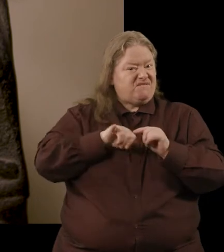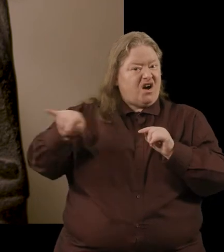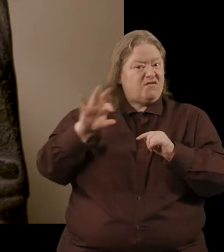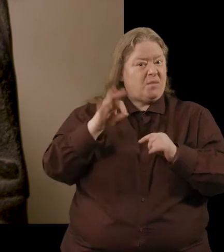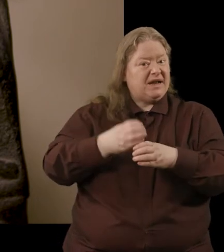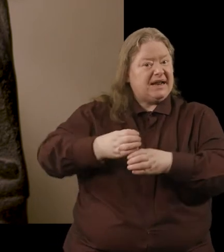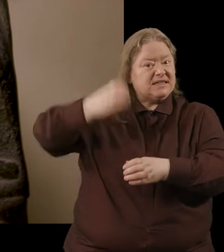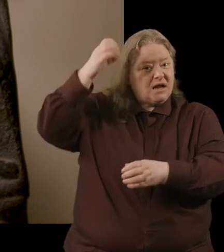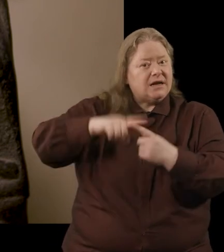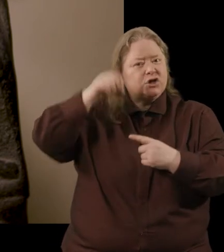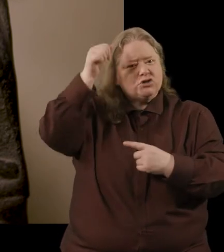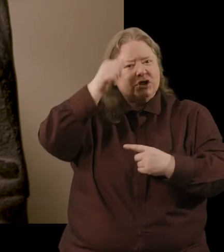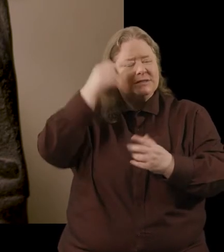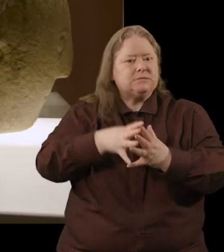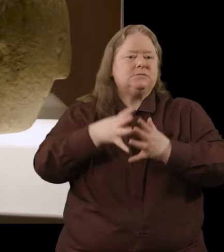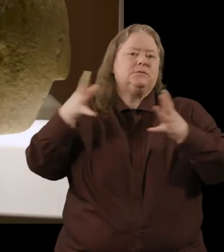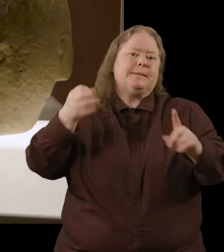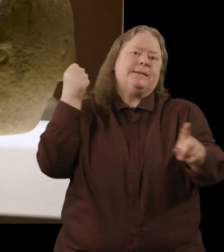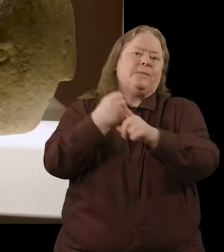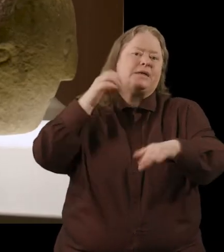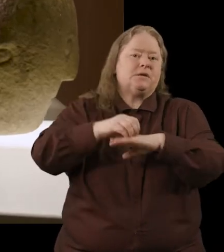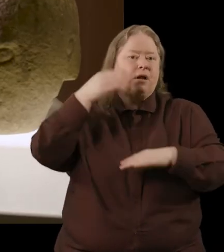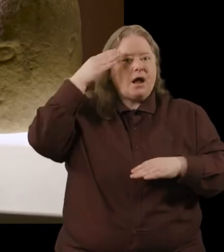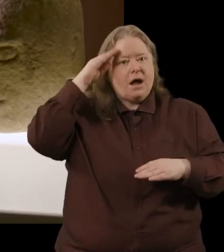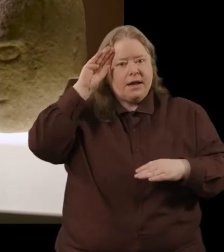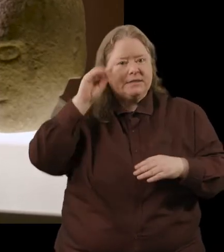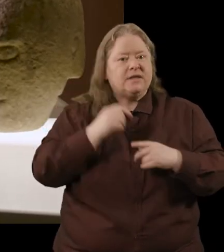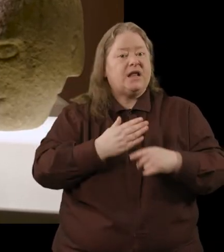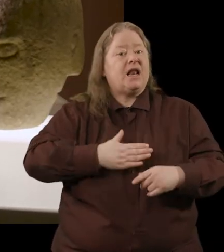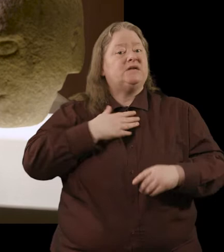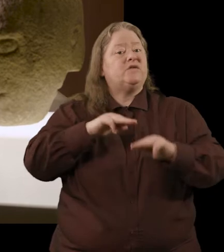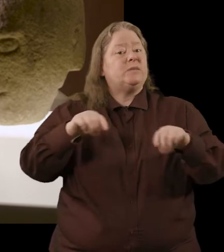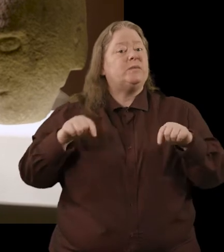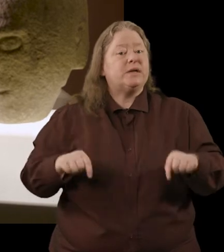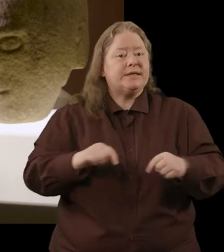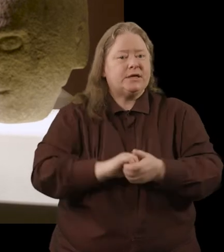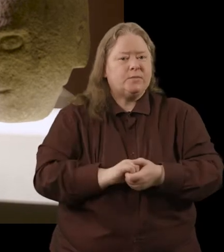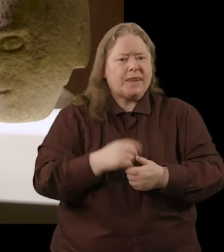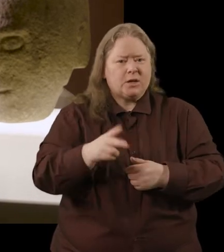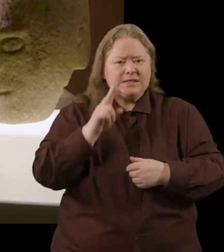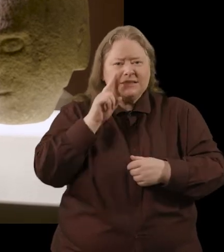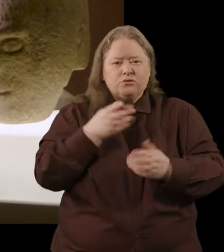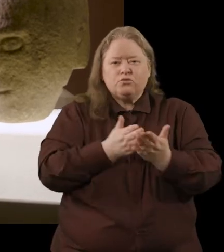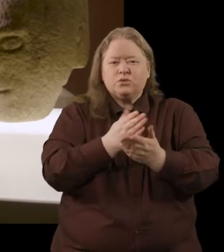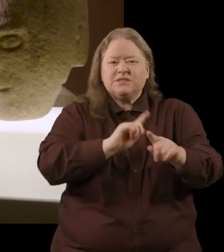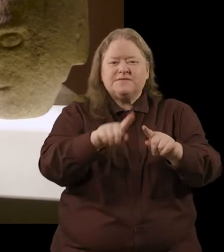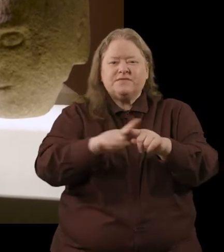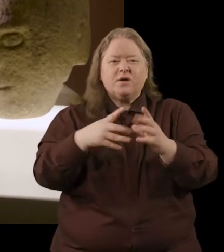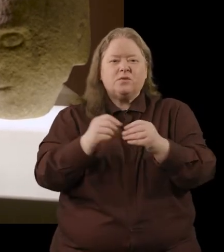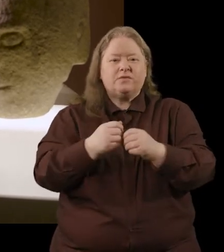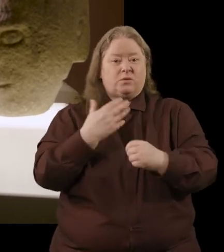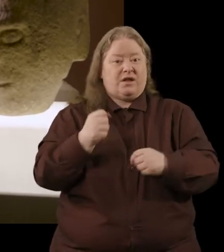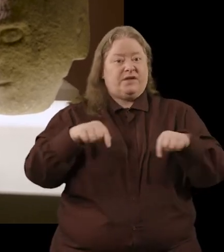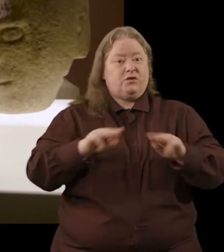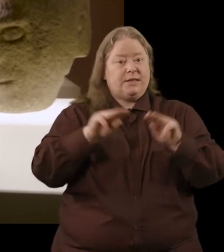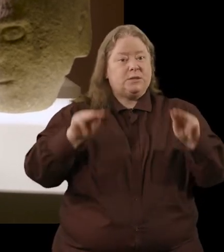Glendalough. And Christianity had a huge impact on Ireland and the lives of people here and you can see that through the different objects that we